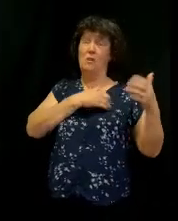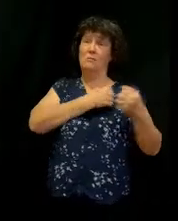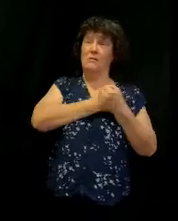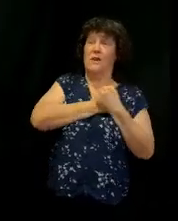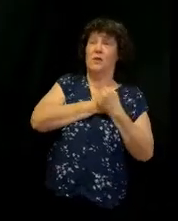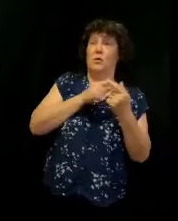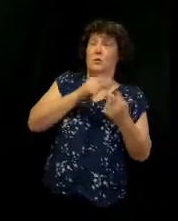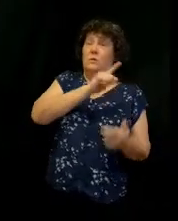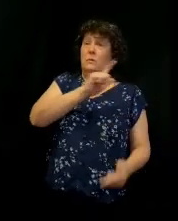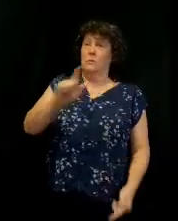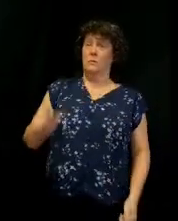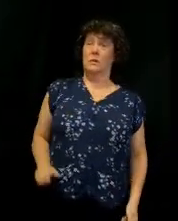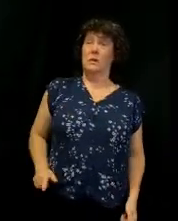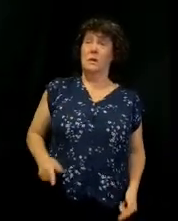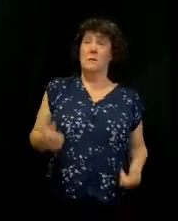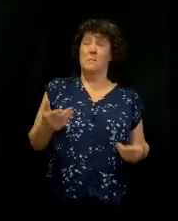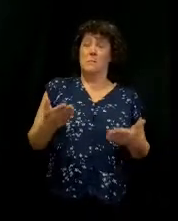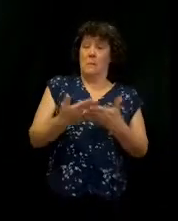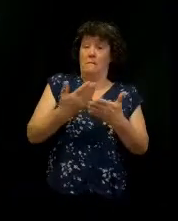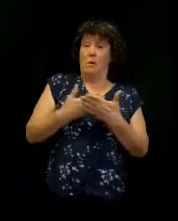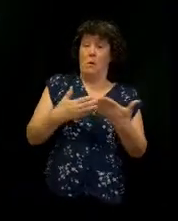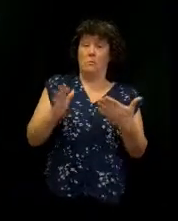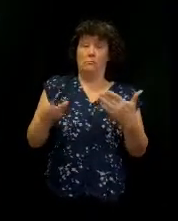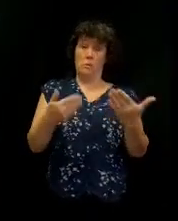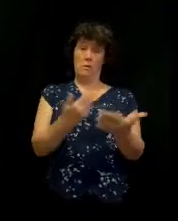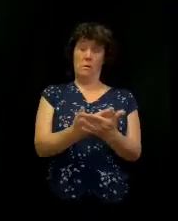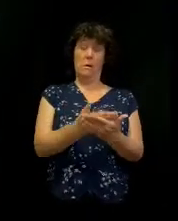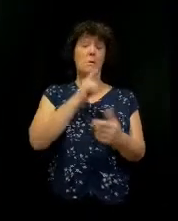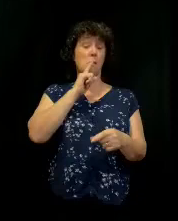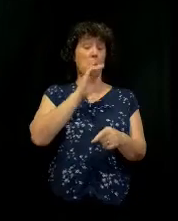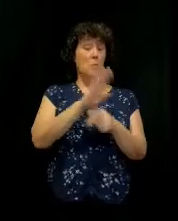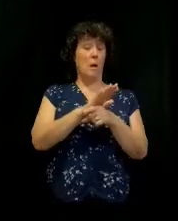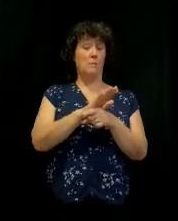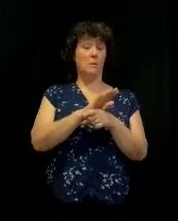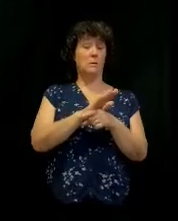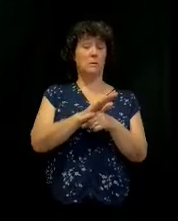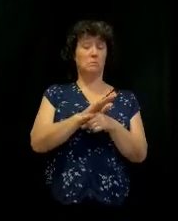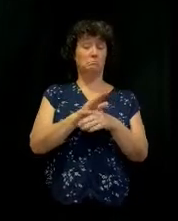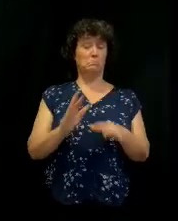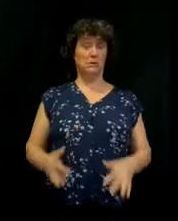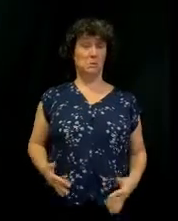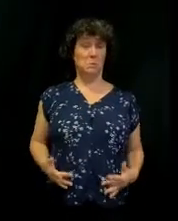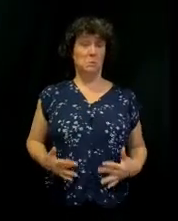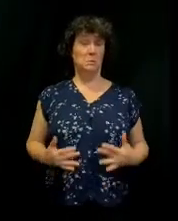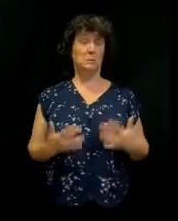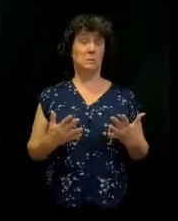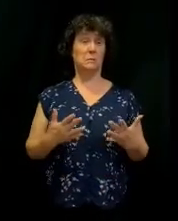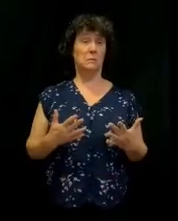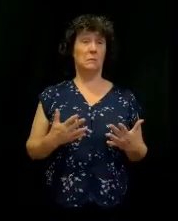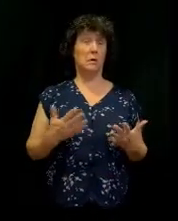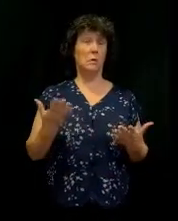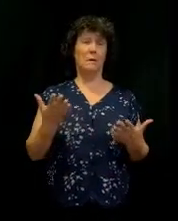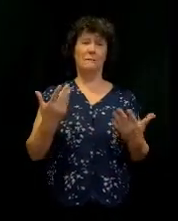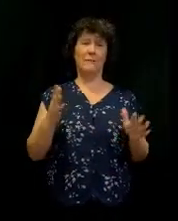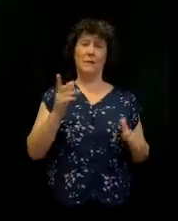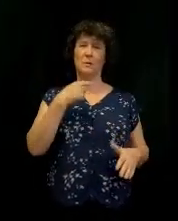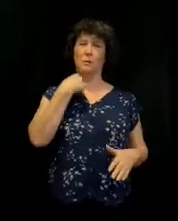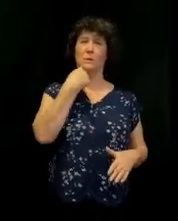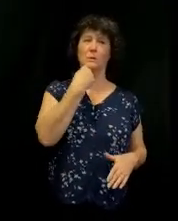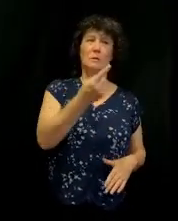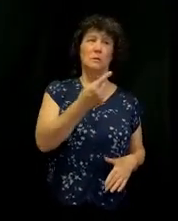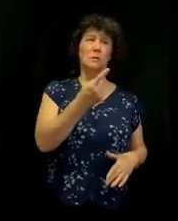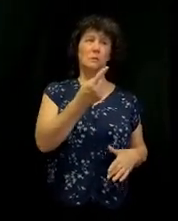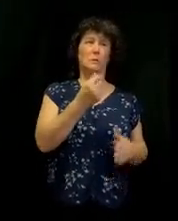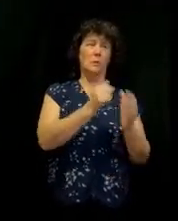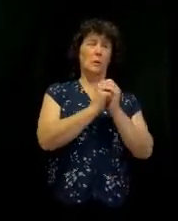Lord just a while before you get here, I'll guarantee you it'll stimulate. That's why I told the worship team. Listen, they've been singing for the